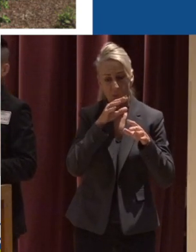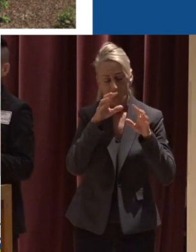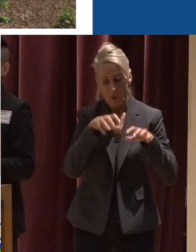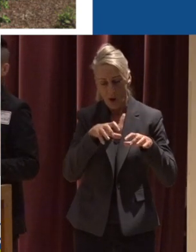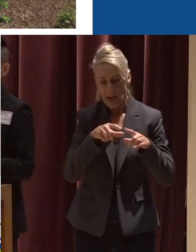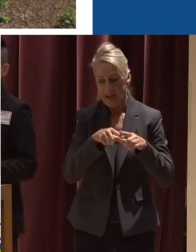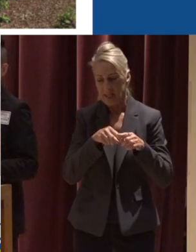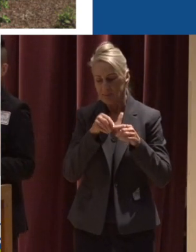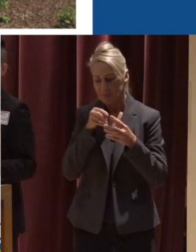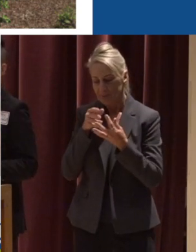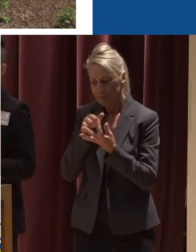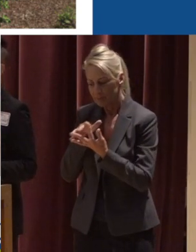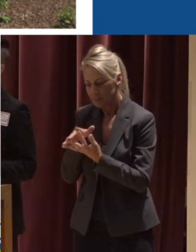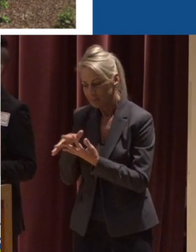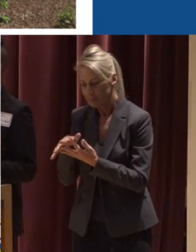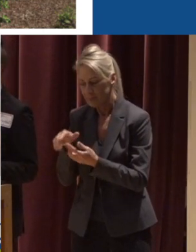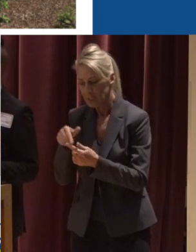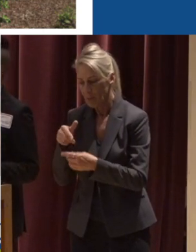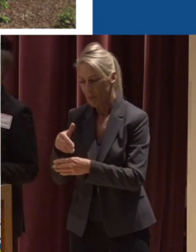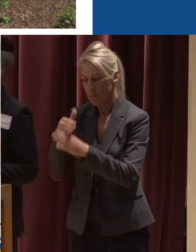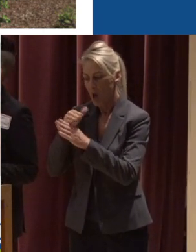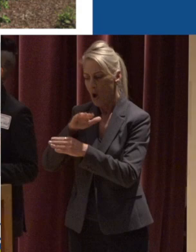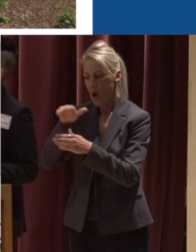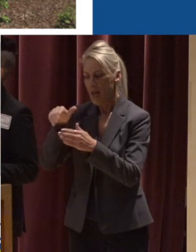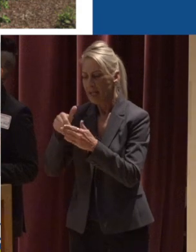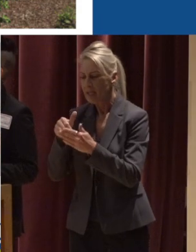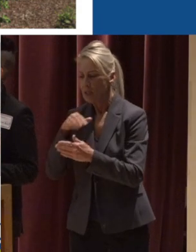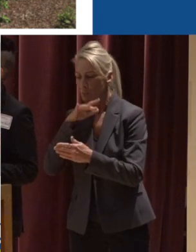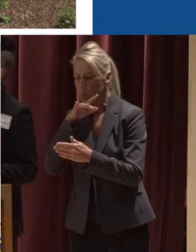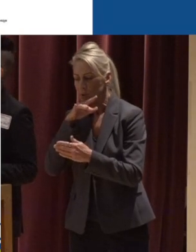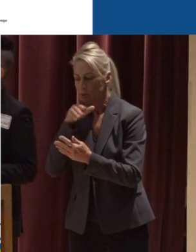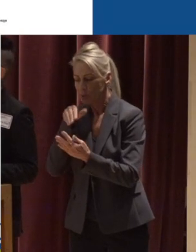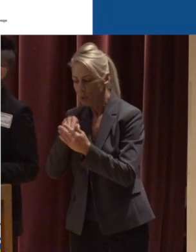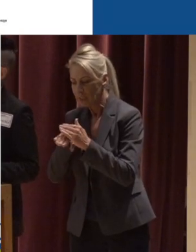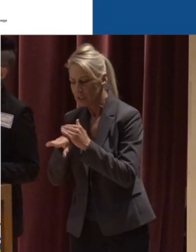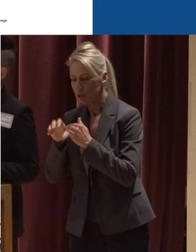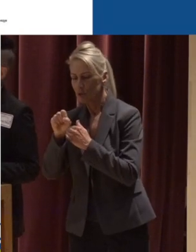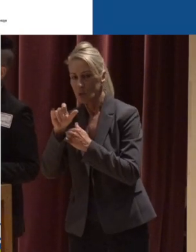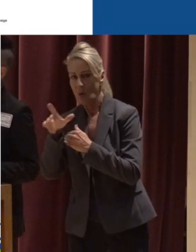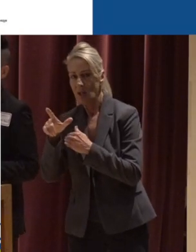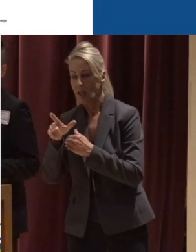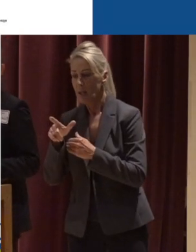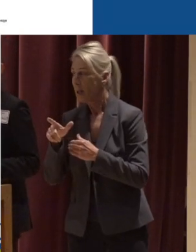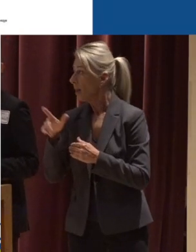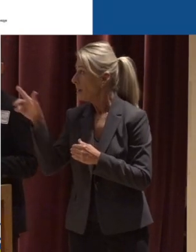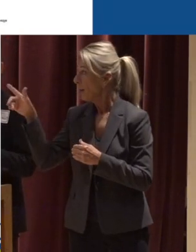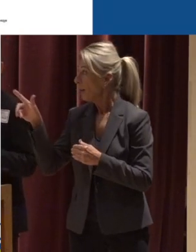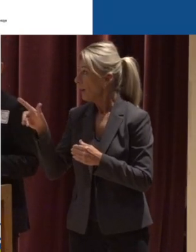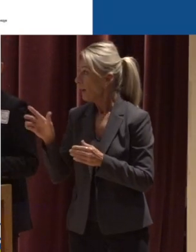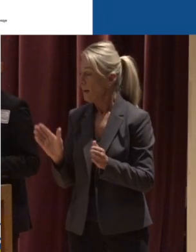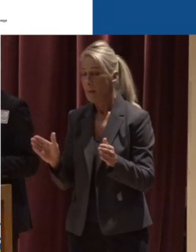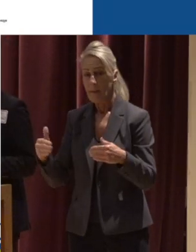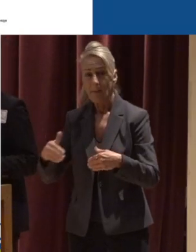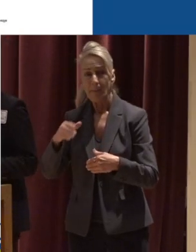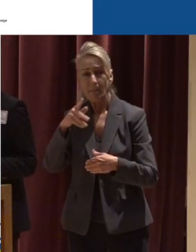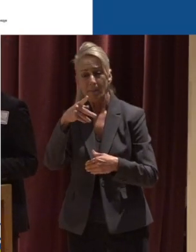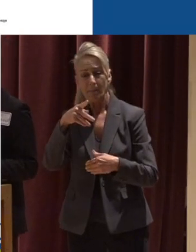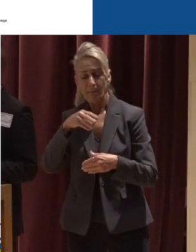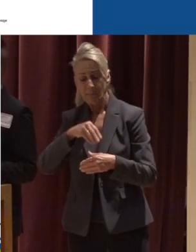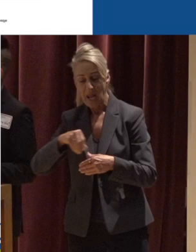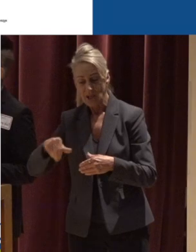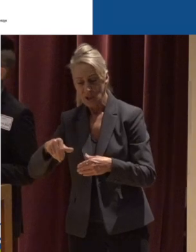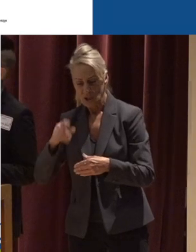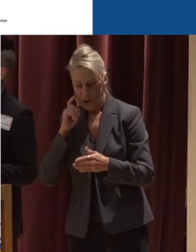kind of locking any of the pollutants up into the soil that might be present Planters are more noticeable if you're walking on